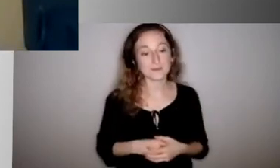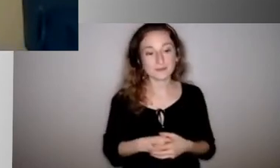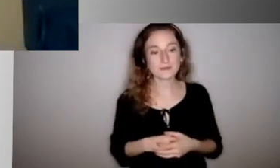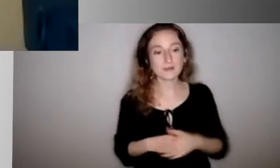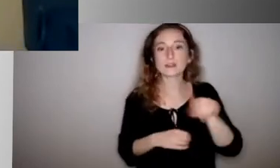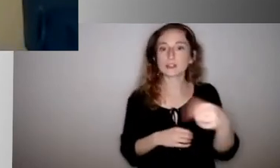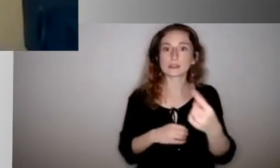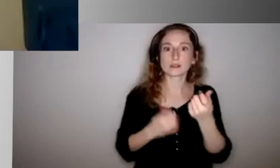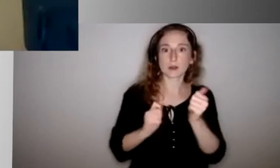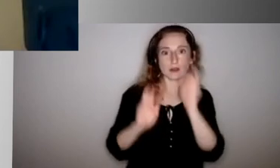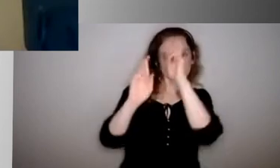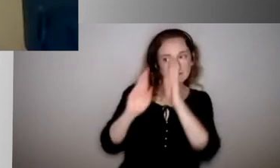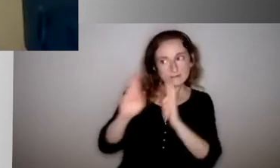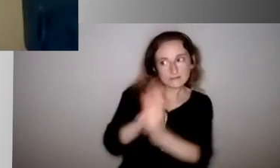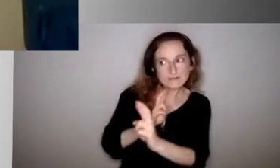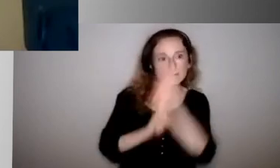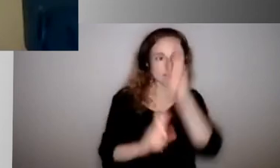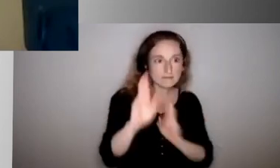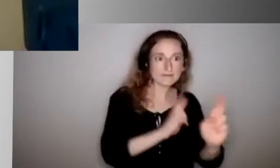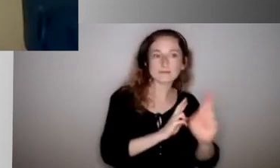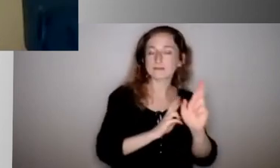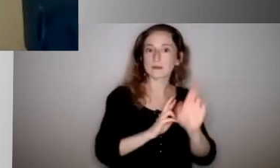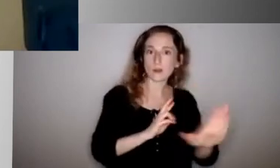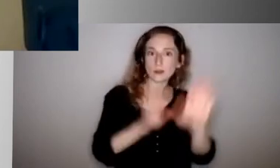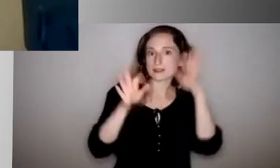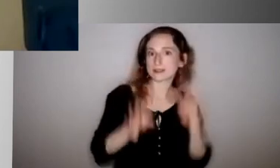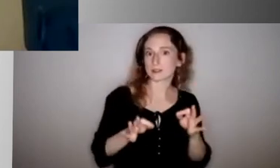respectful of everyone's decisions and how to move forward is the key.